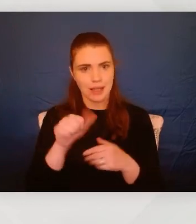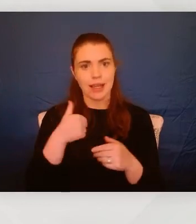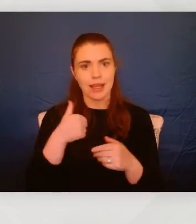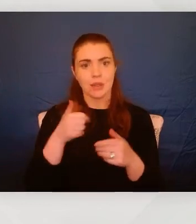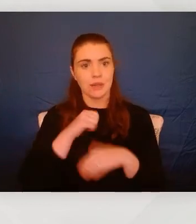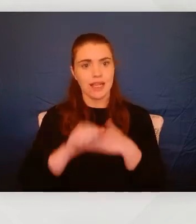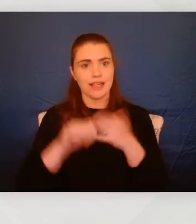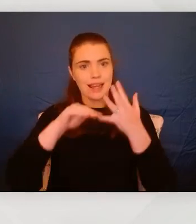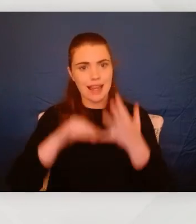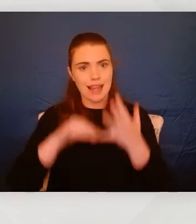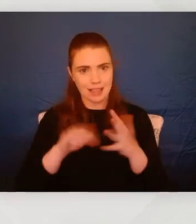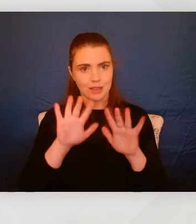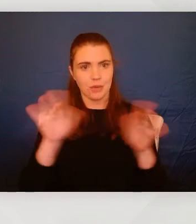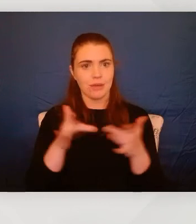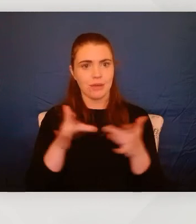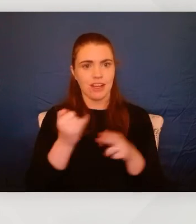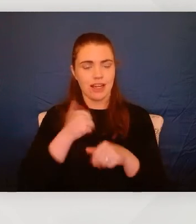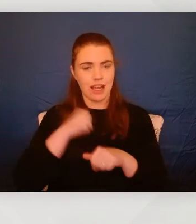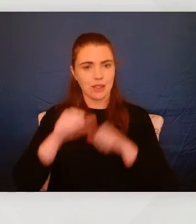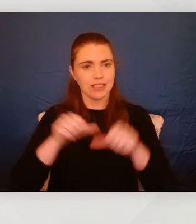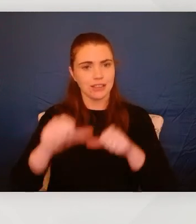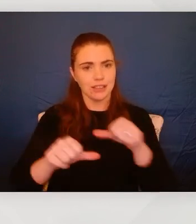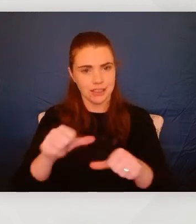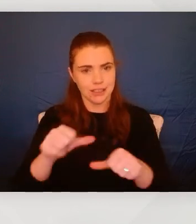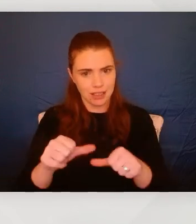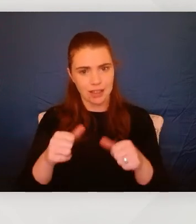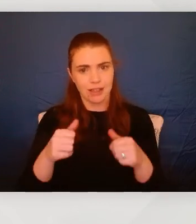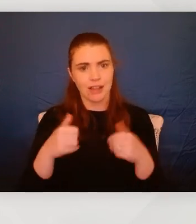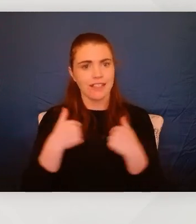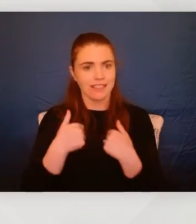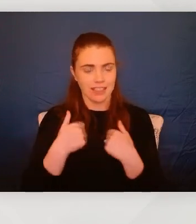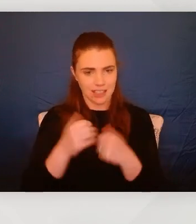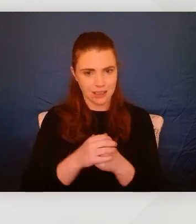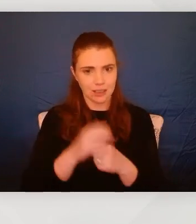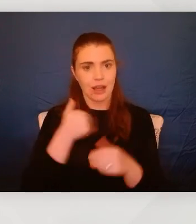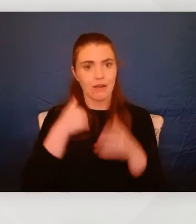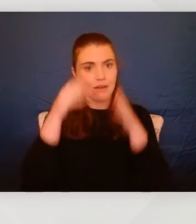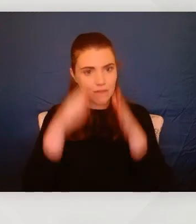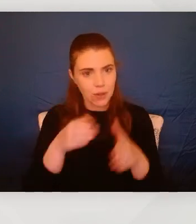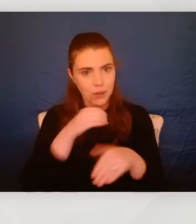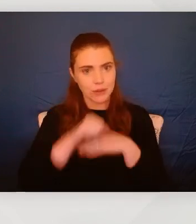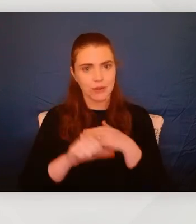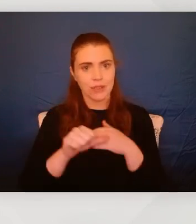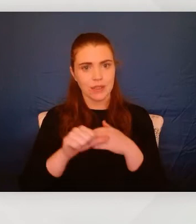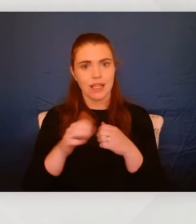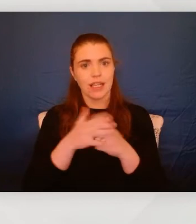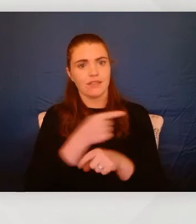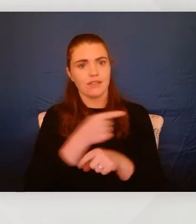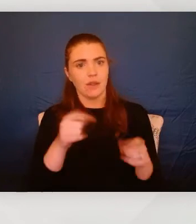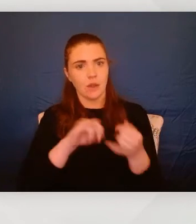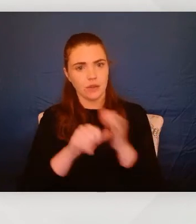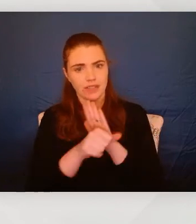in our series, Anxiety Time to Change the Lens. And our focus will be on those who've experienced